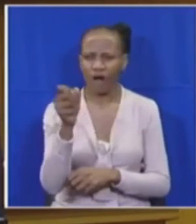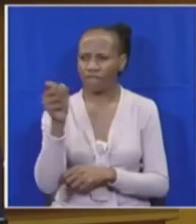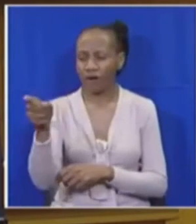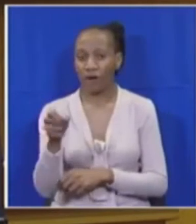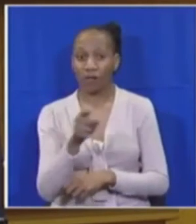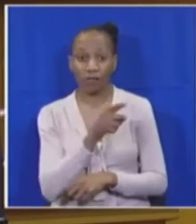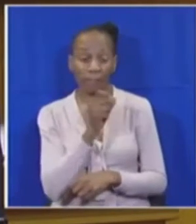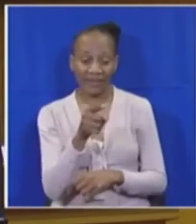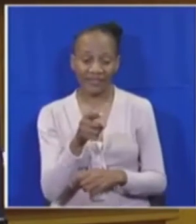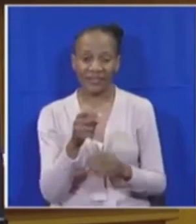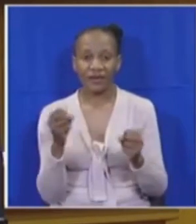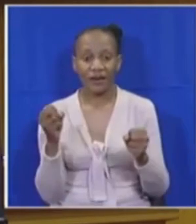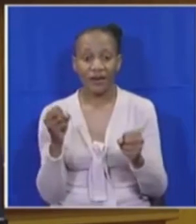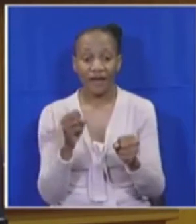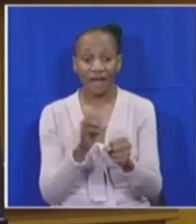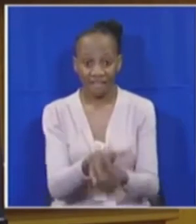system.